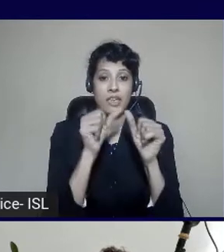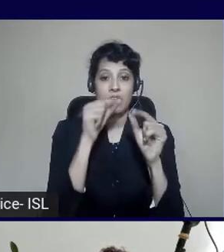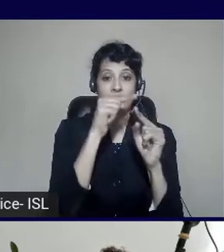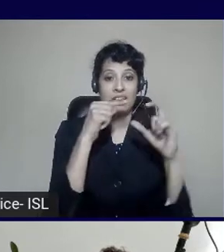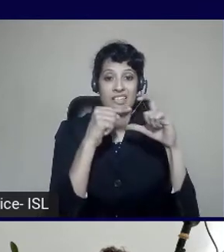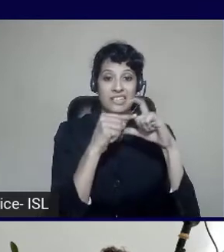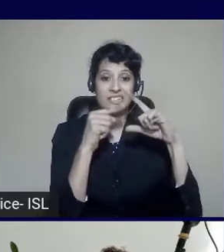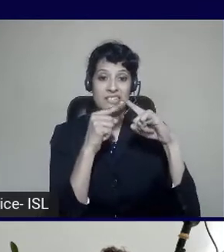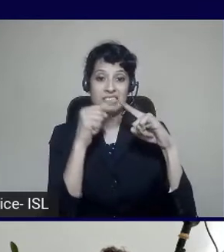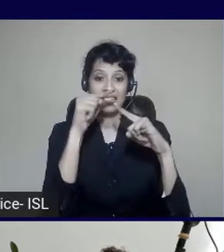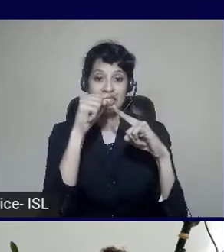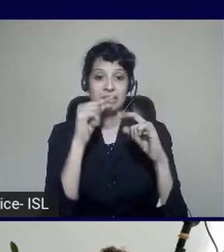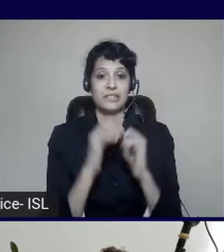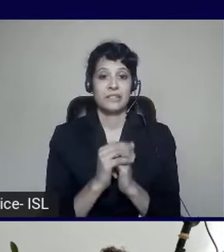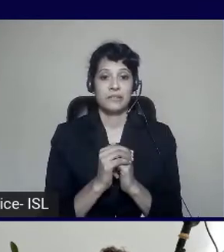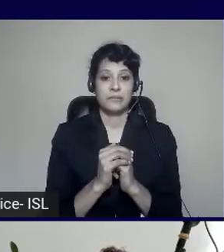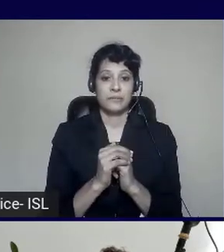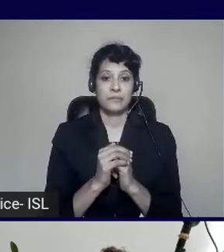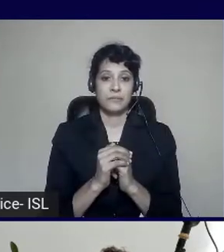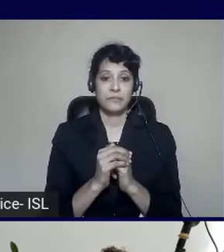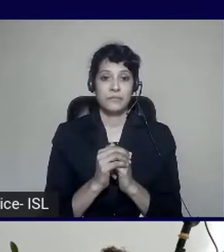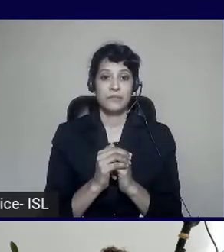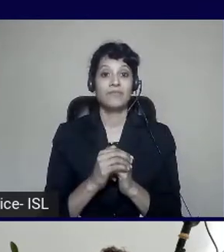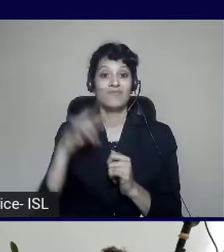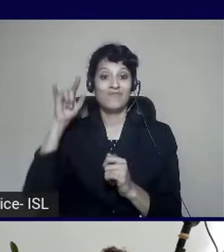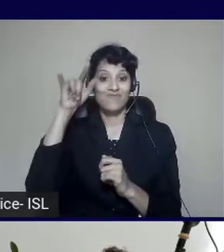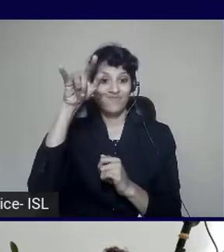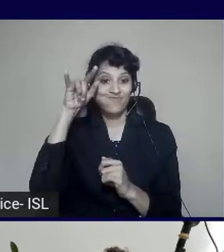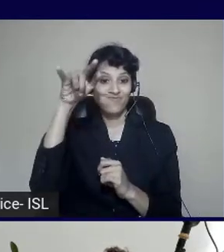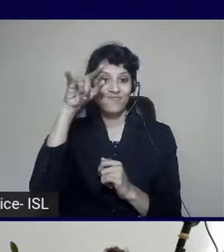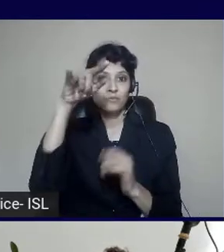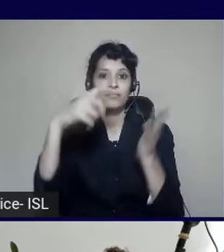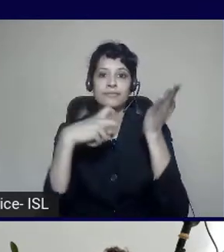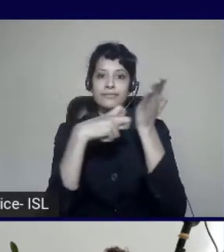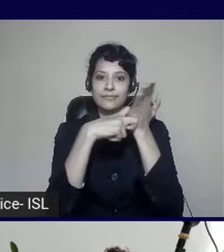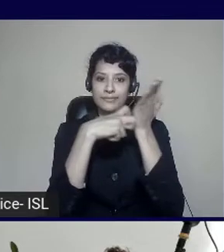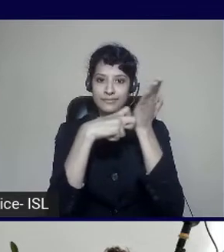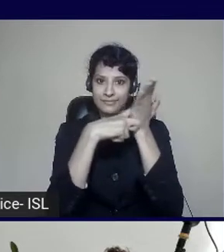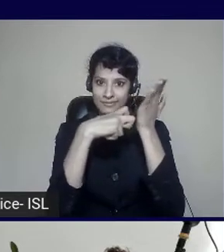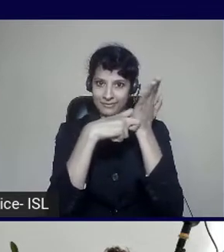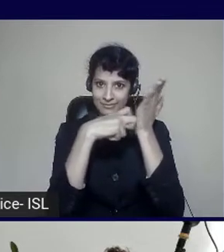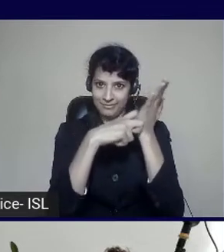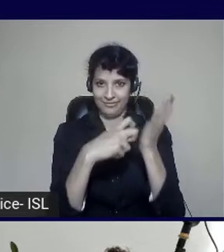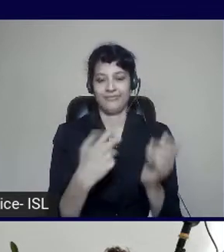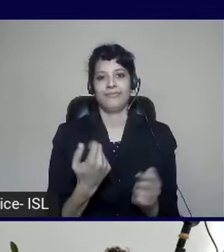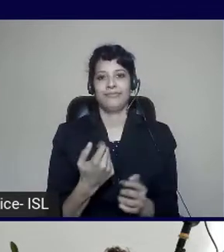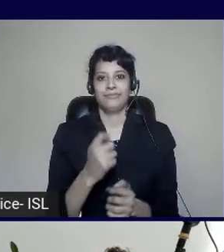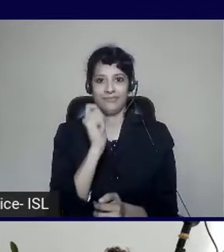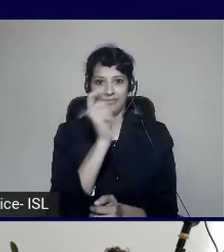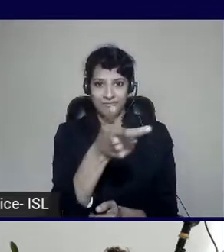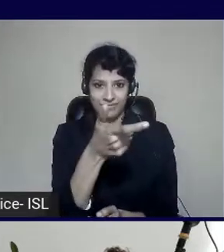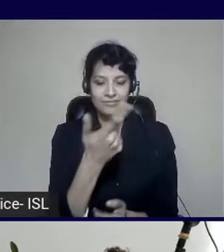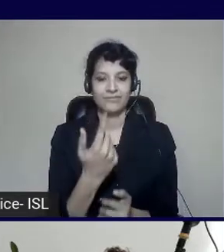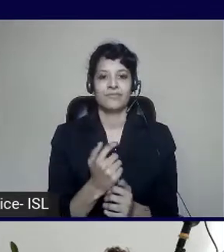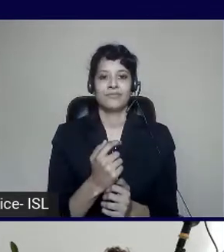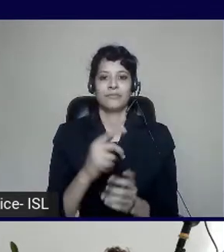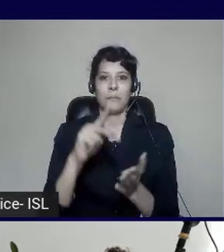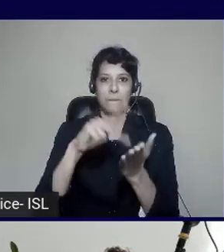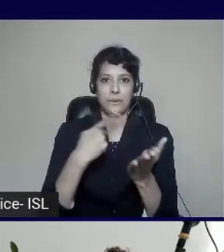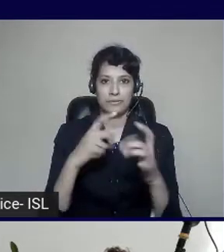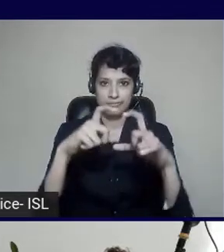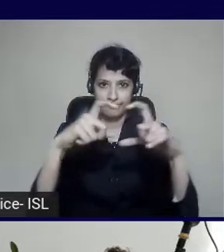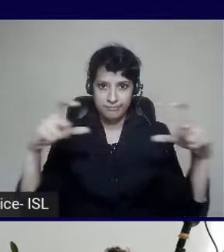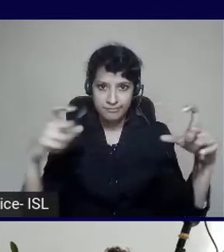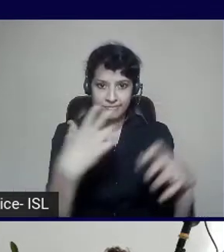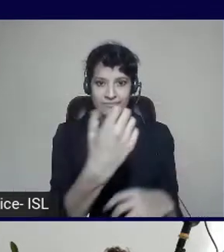registration, navigation, and checkout processes. And in registration, you've got your site landing, your registration, your